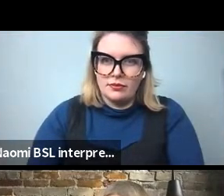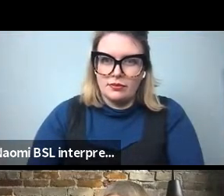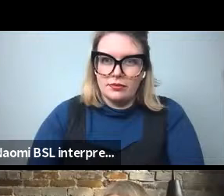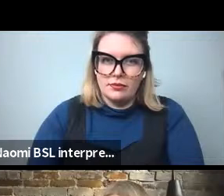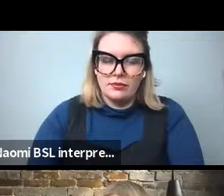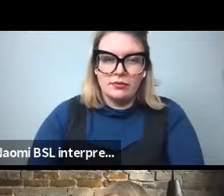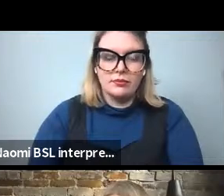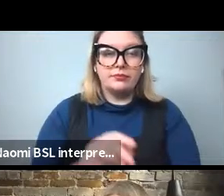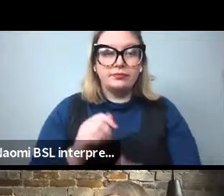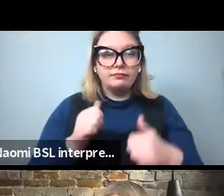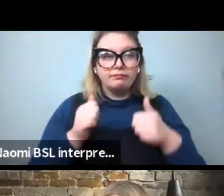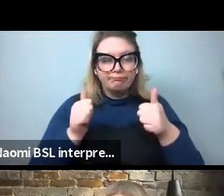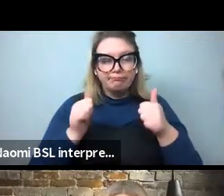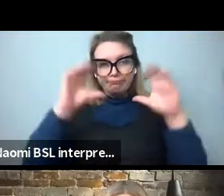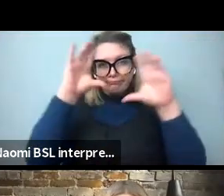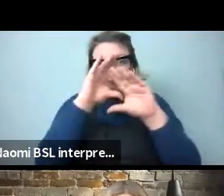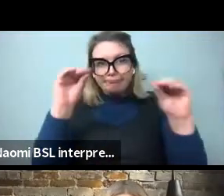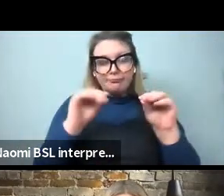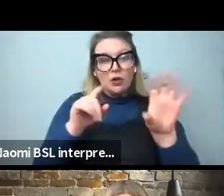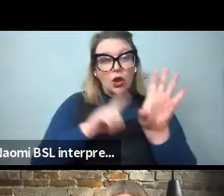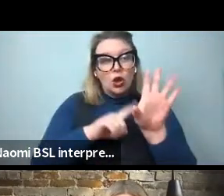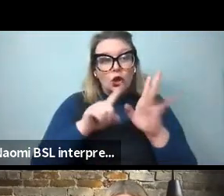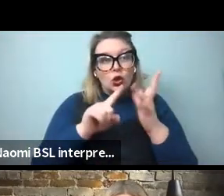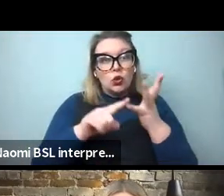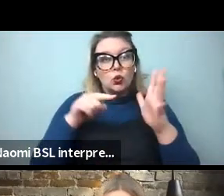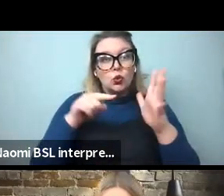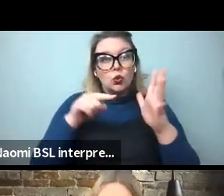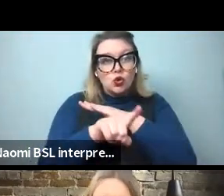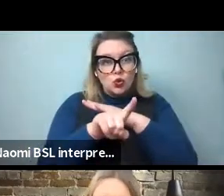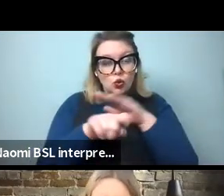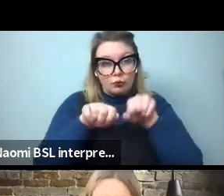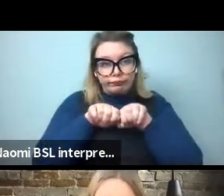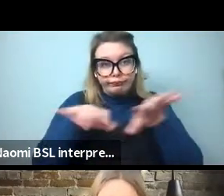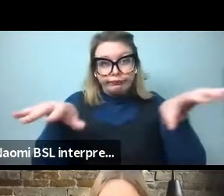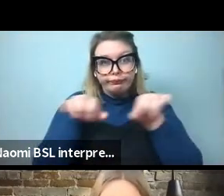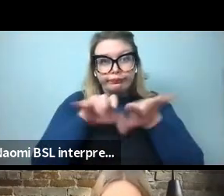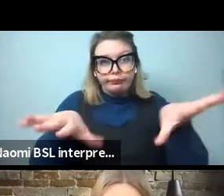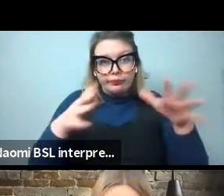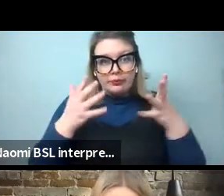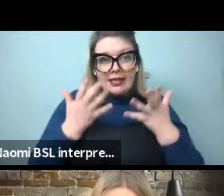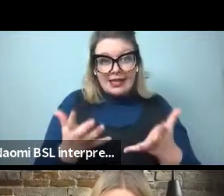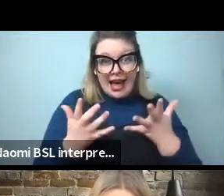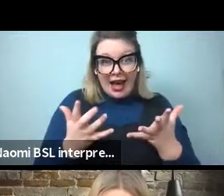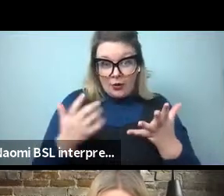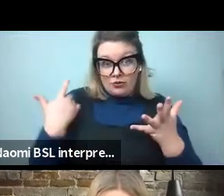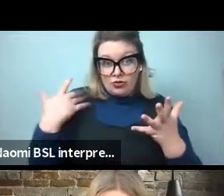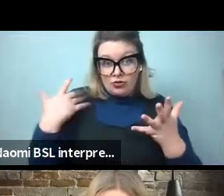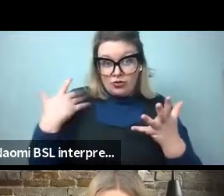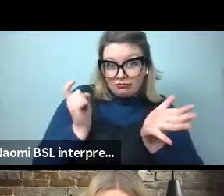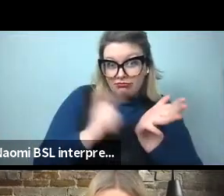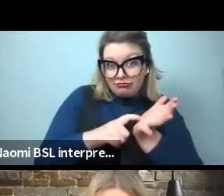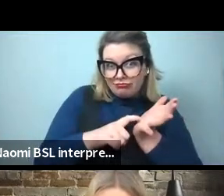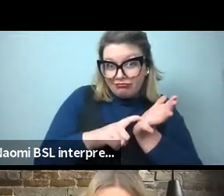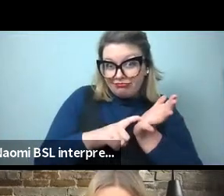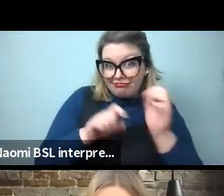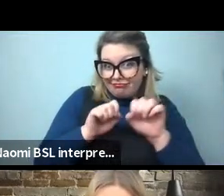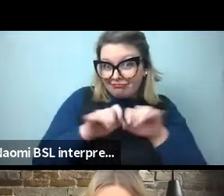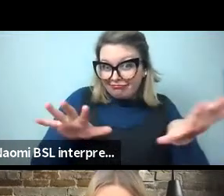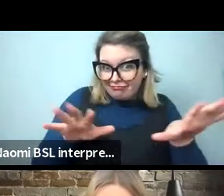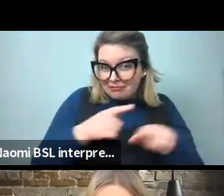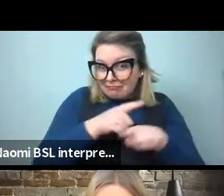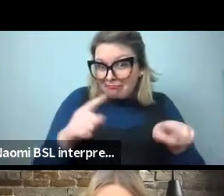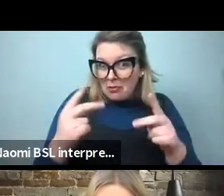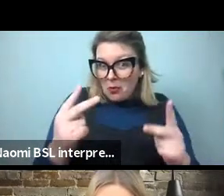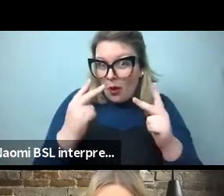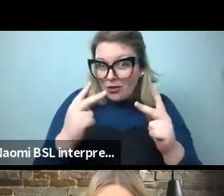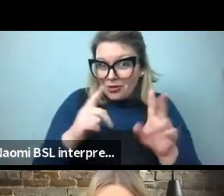Also, the web stream on YouTube should now be just about going live. It's just starting up here any second. So if you're over, well,